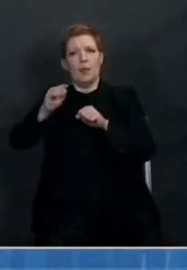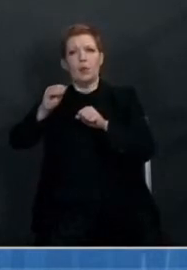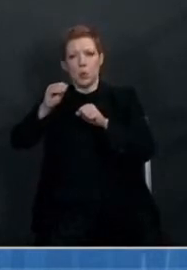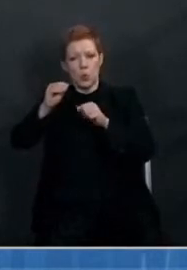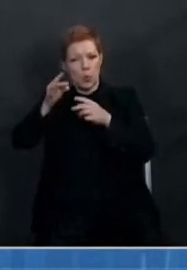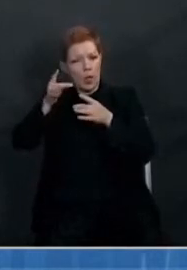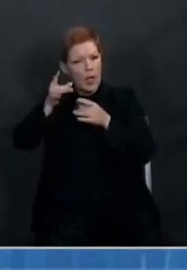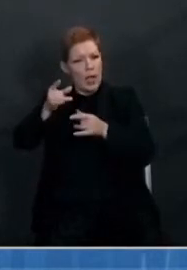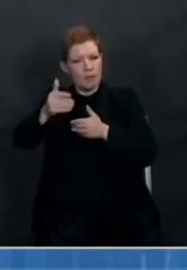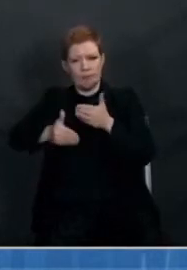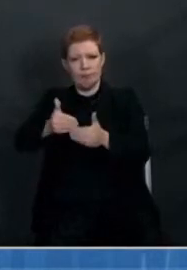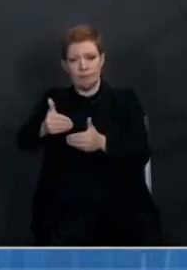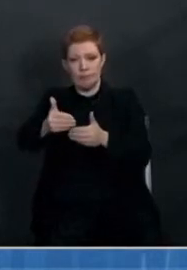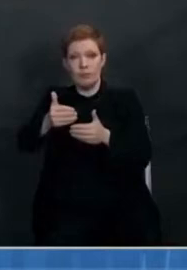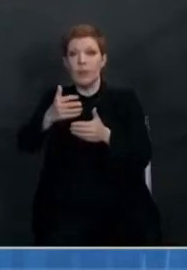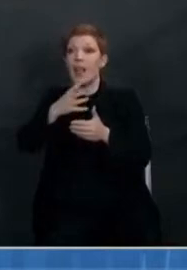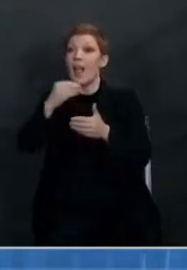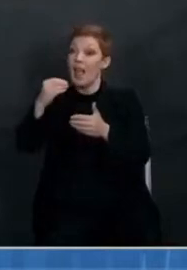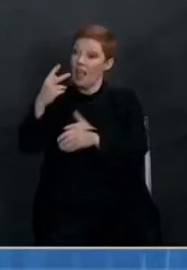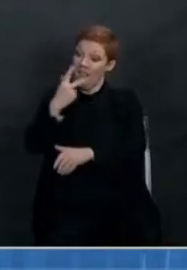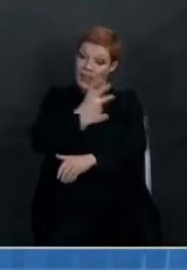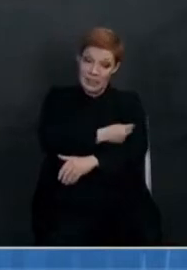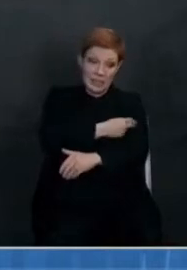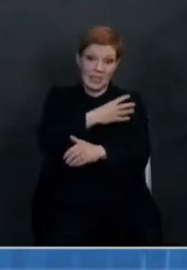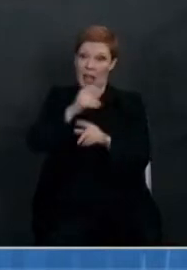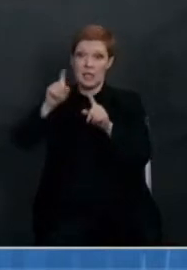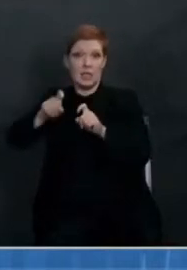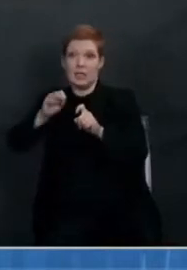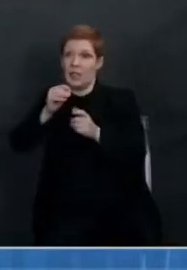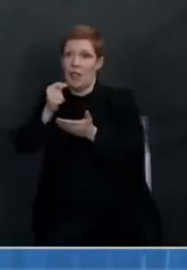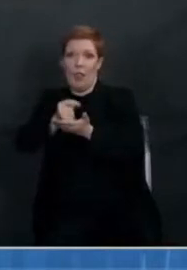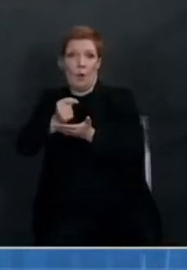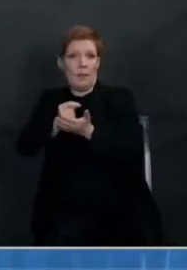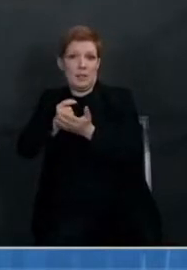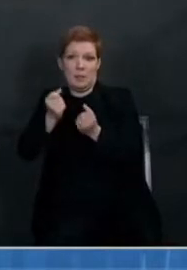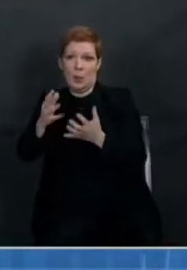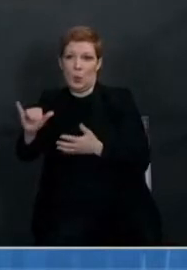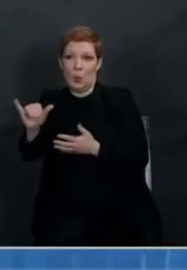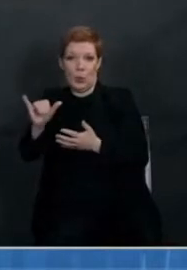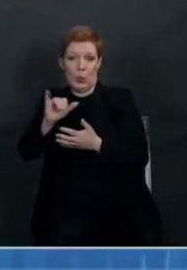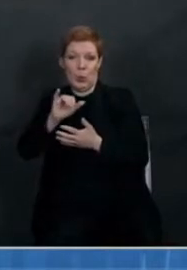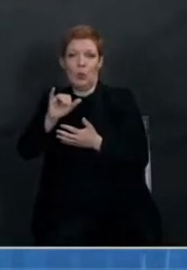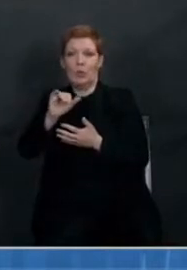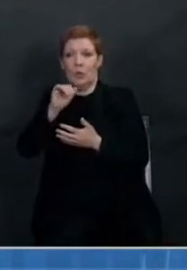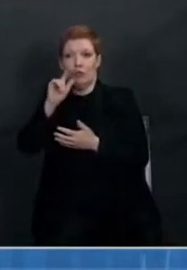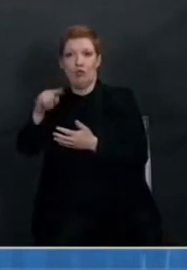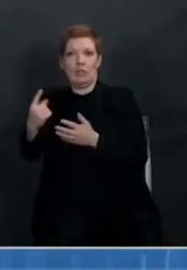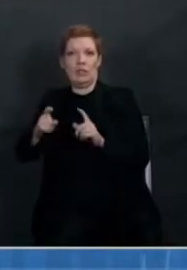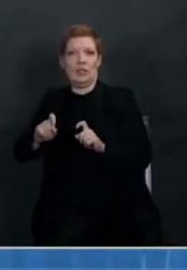but also testing and also many of the therapies. So that's that's the work ahead of us.